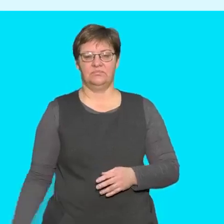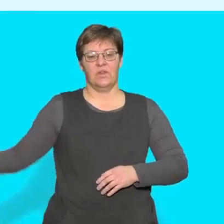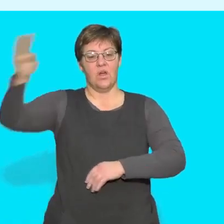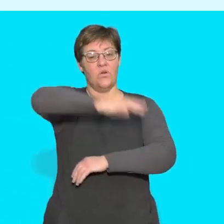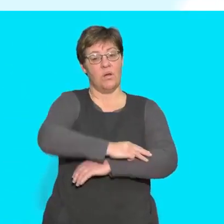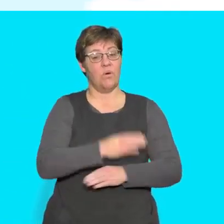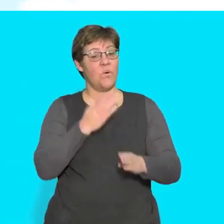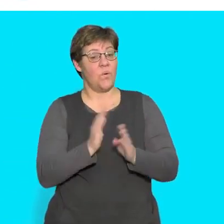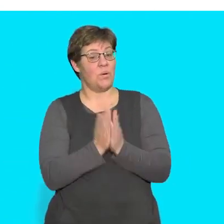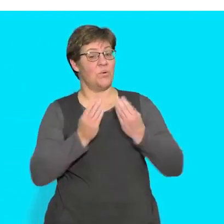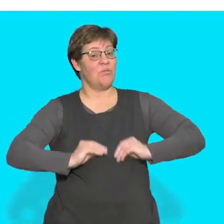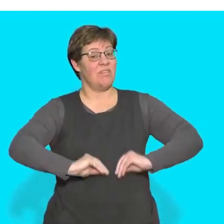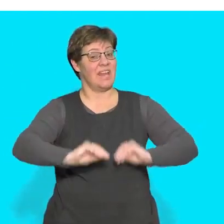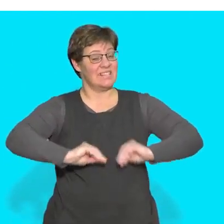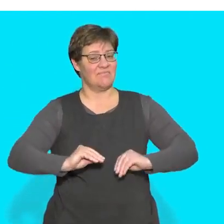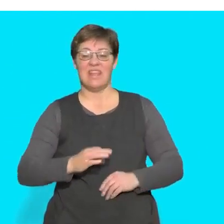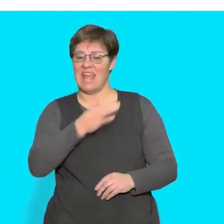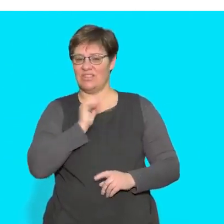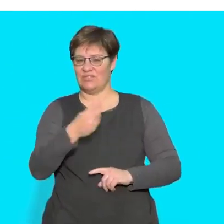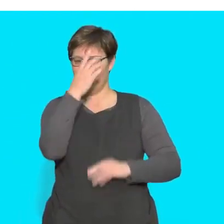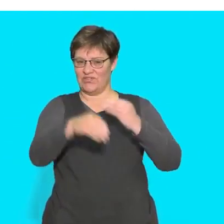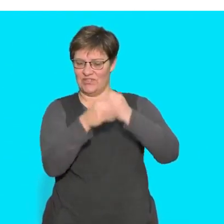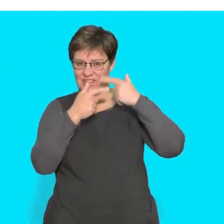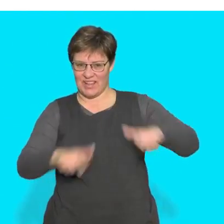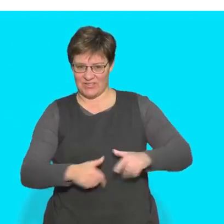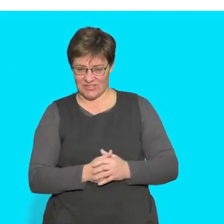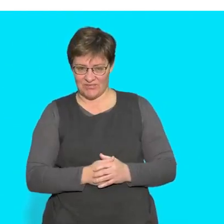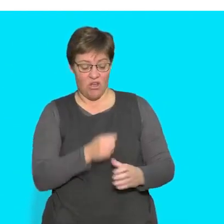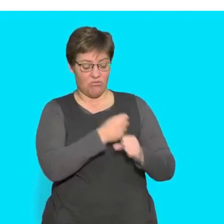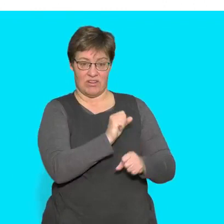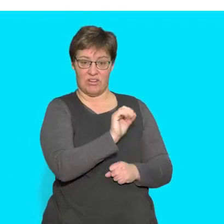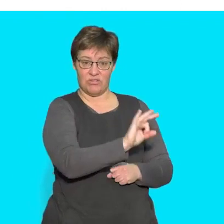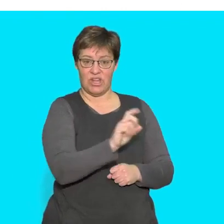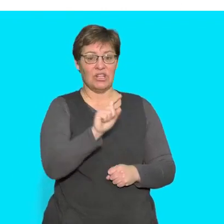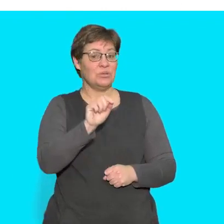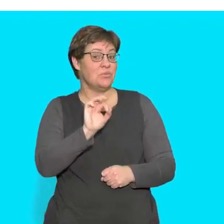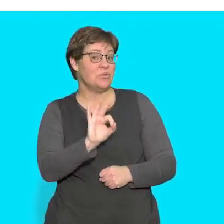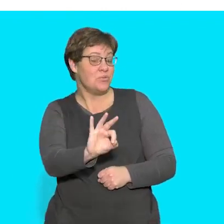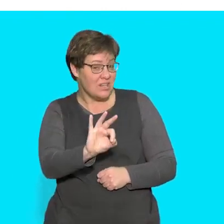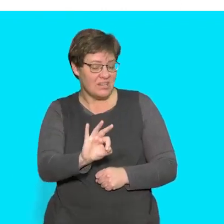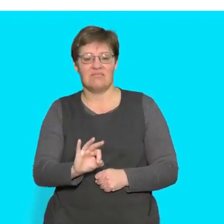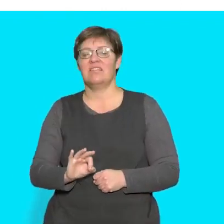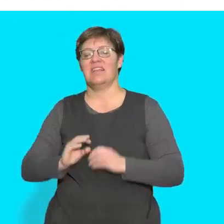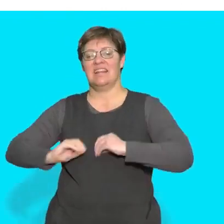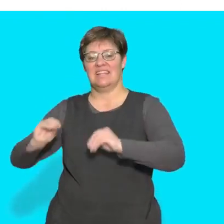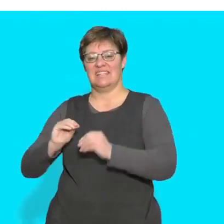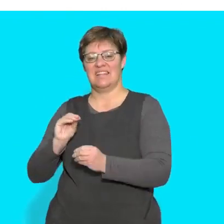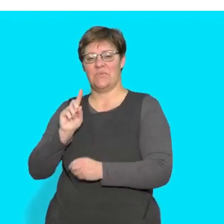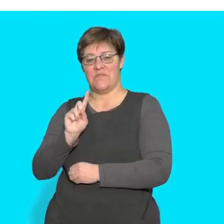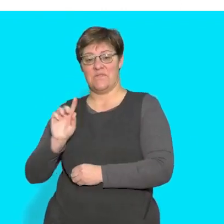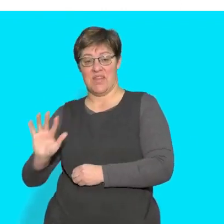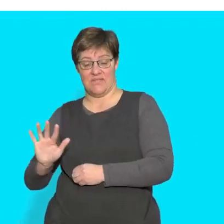This is a Rainbow Workbook Lesson for English First Additional Language, Grade 3, Term 3, Lesson 15.